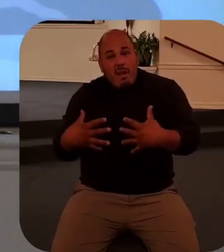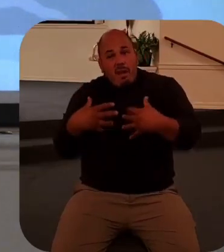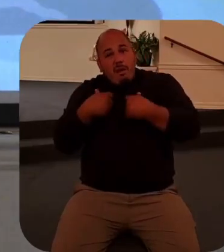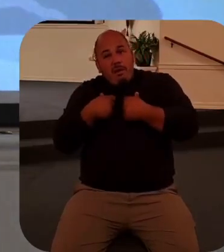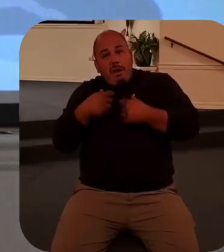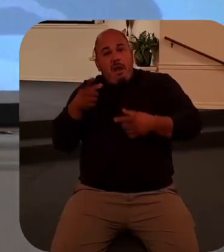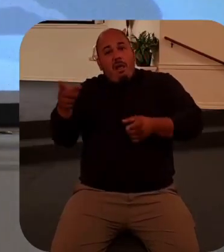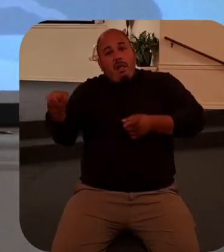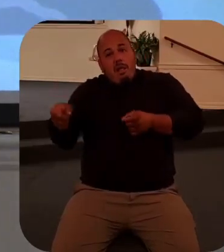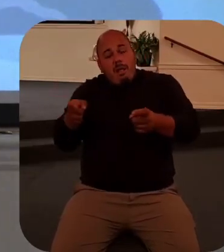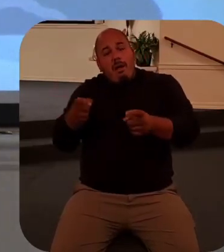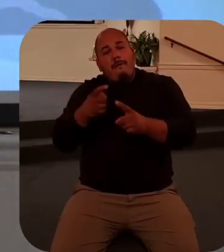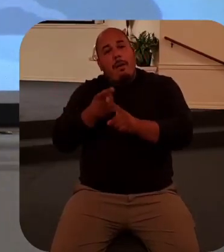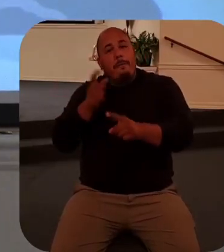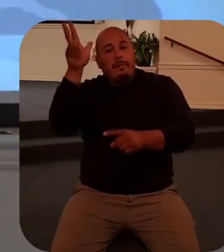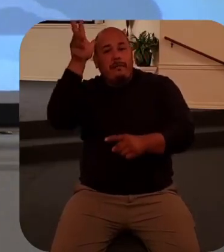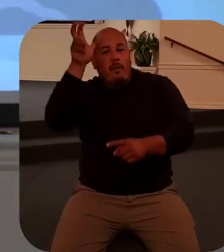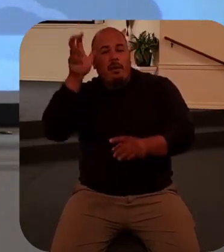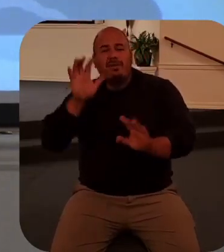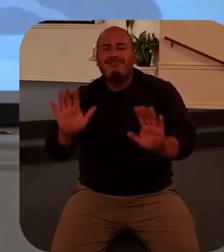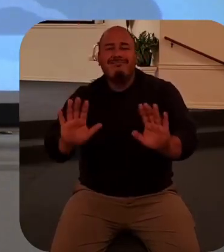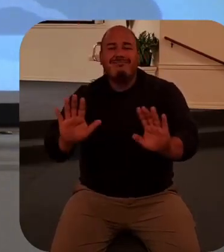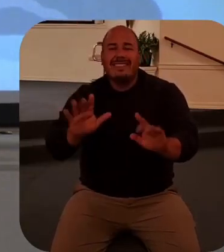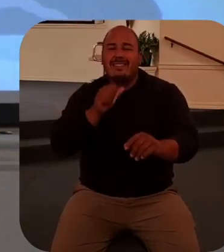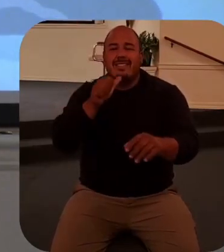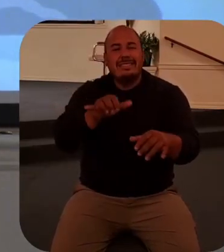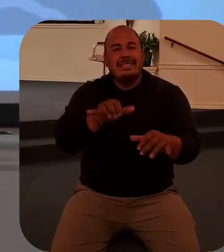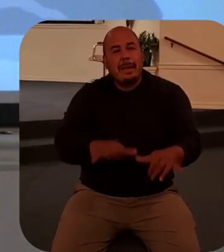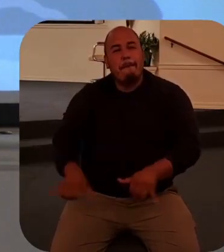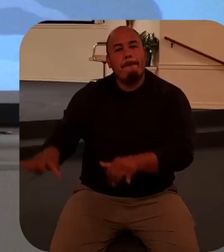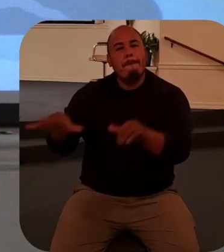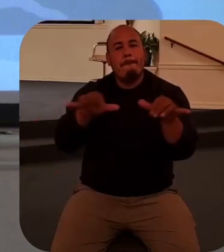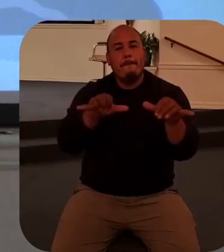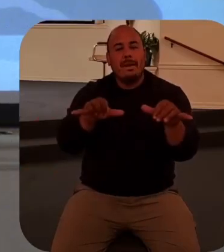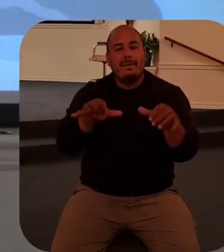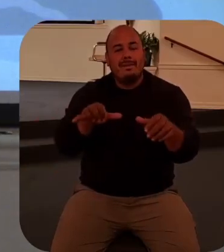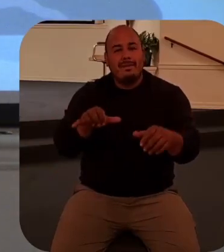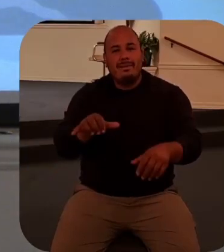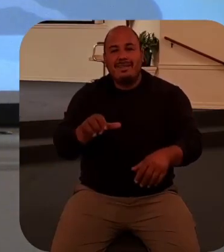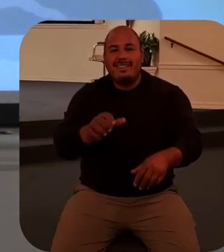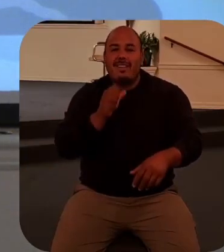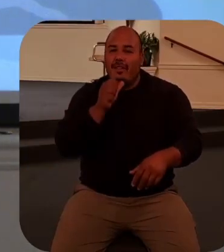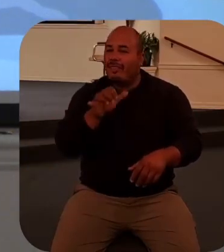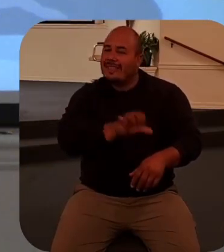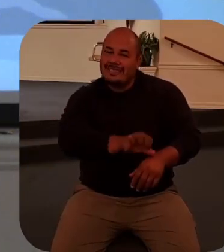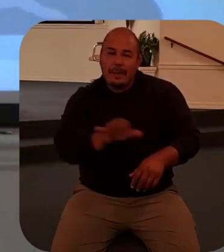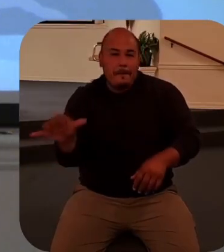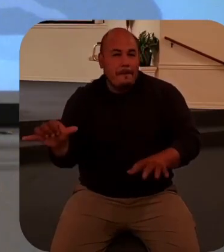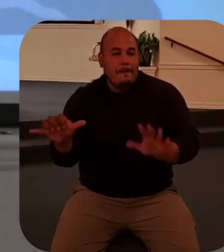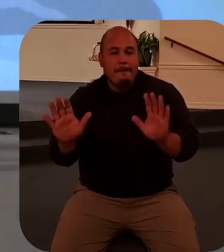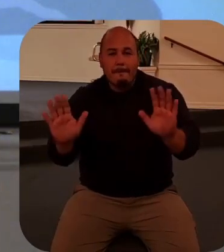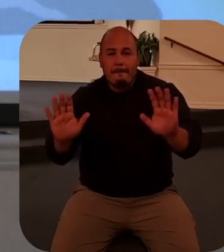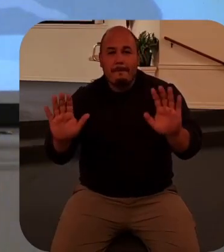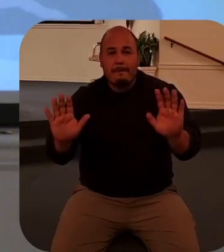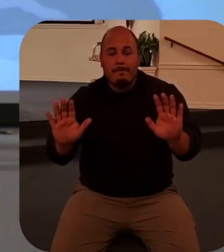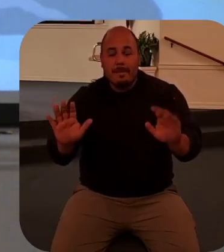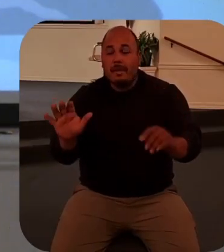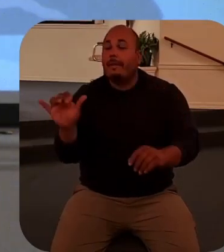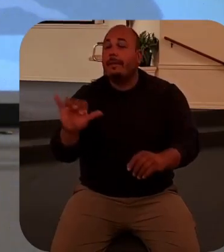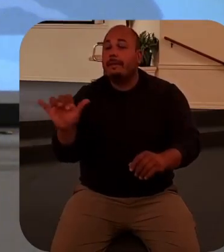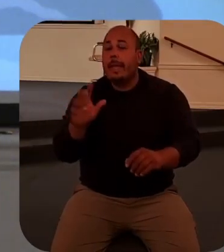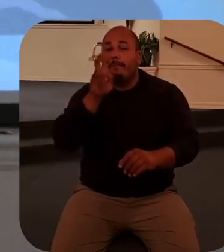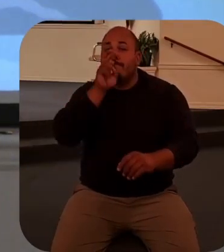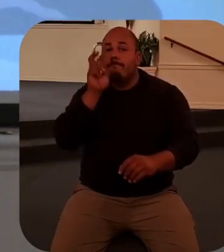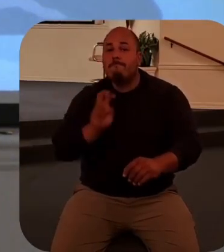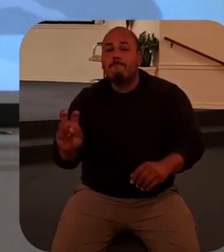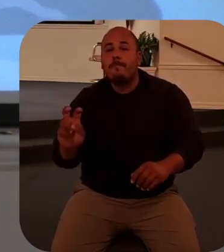used to control us just isn't the same anymore the devil the same serpent who deceived Eve and got her